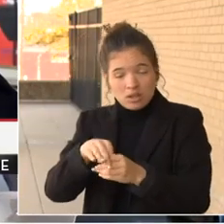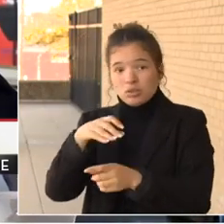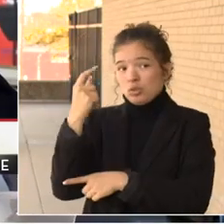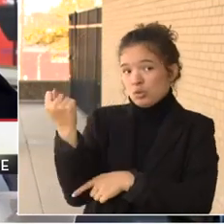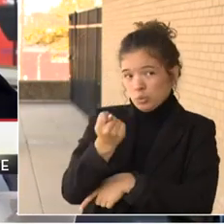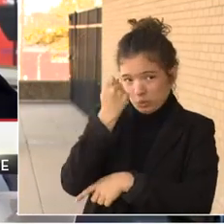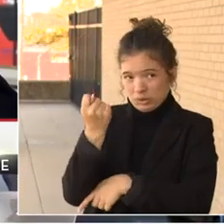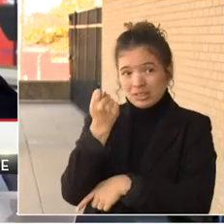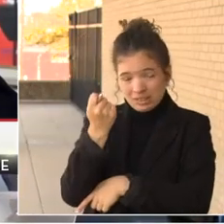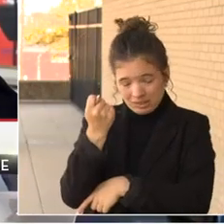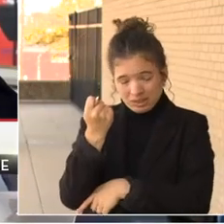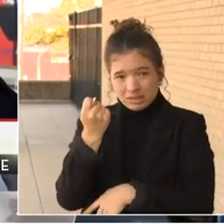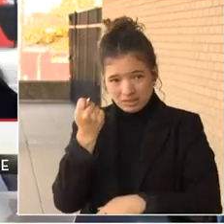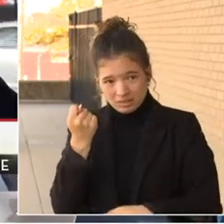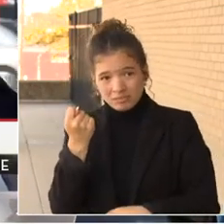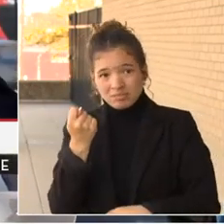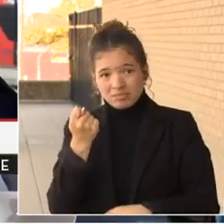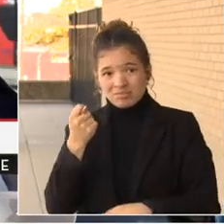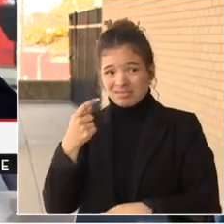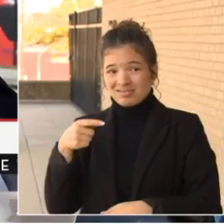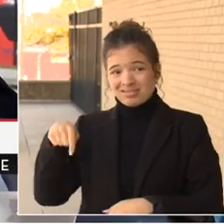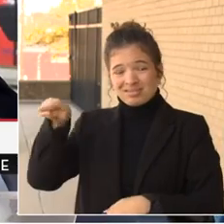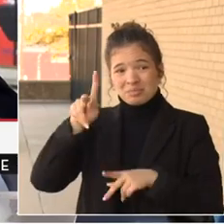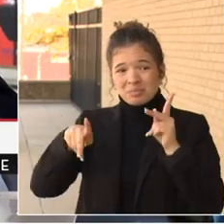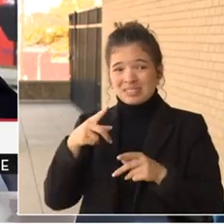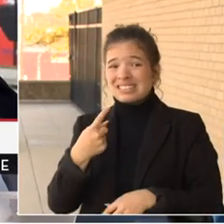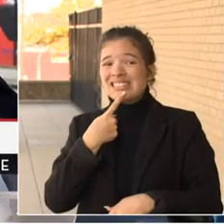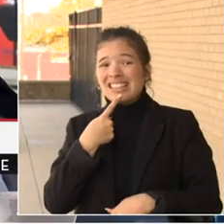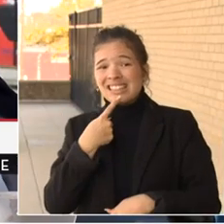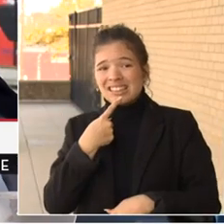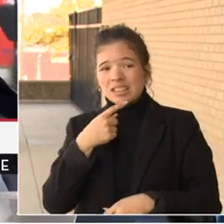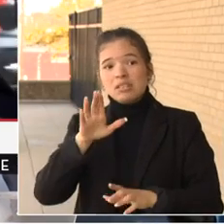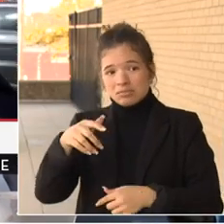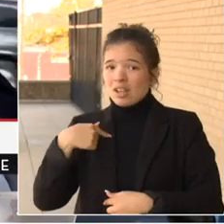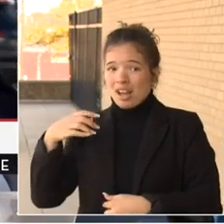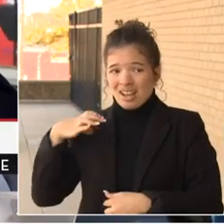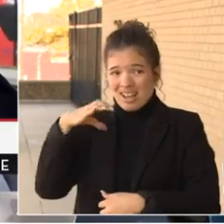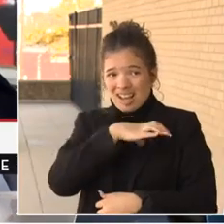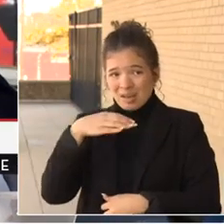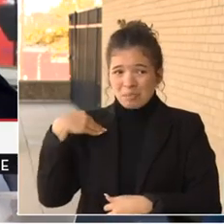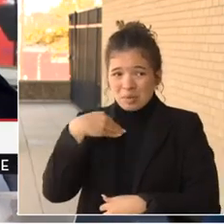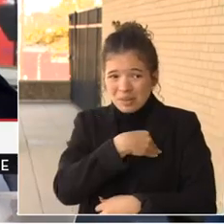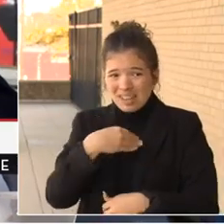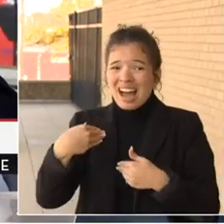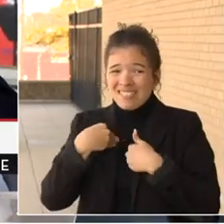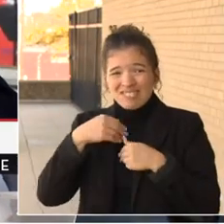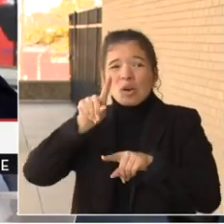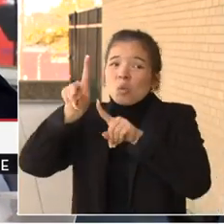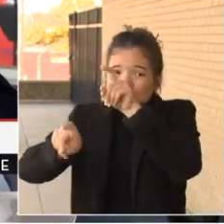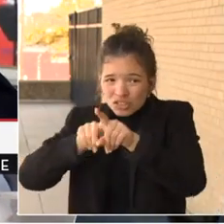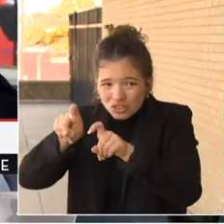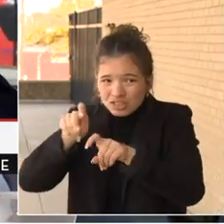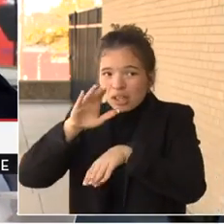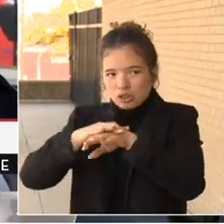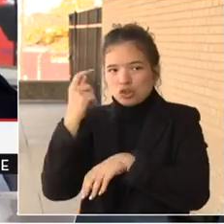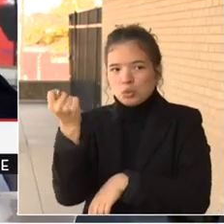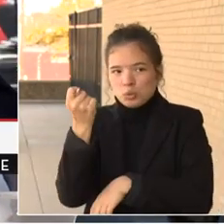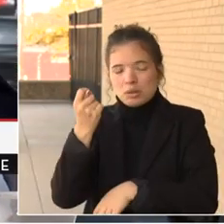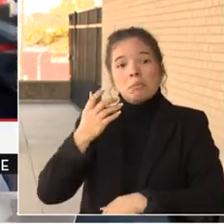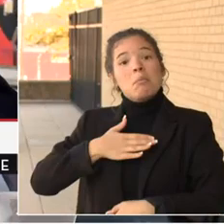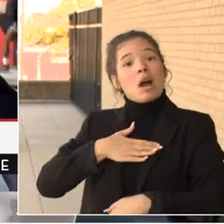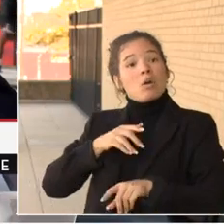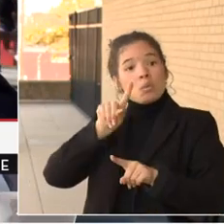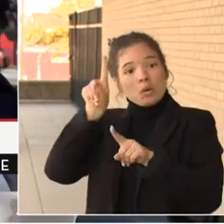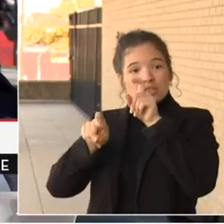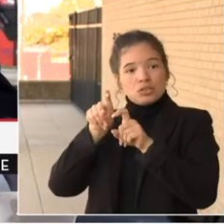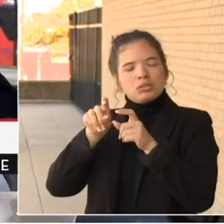of the people who did say something, I was one of the council members who actually asked questions, uh, on Tuesday. And my questions, uh, were really